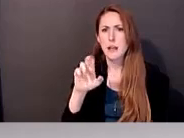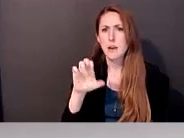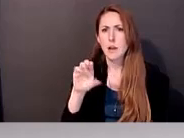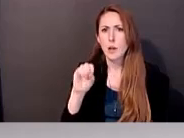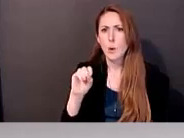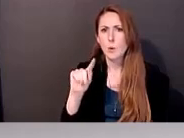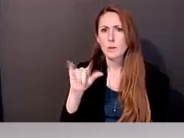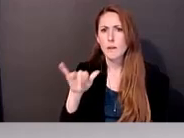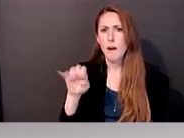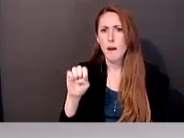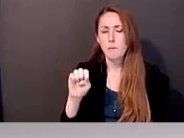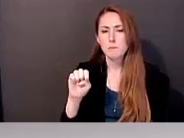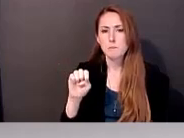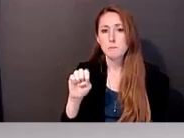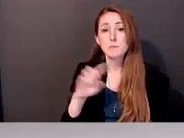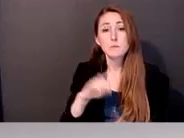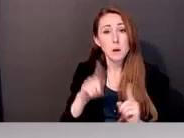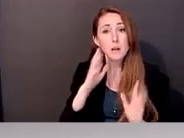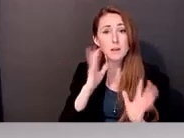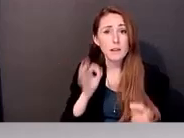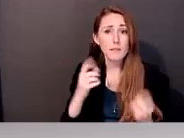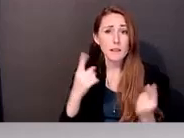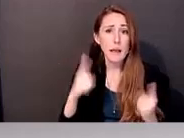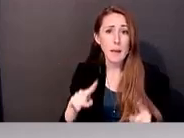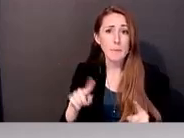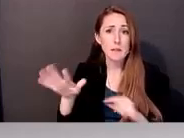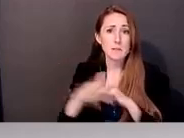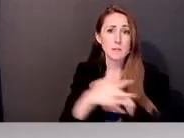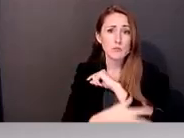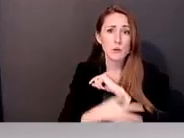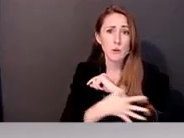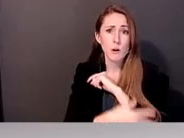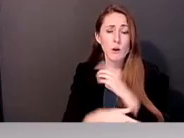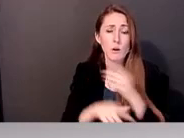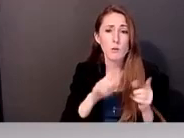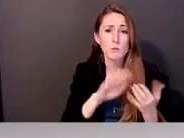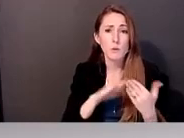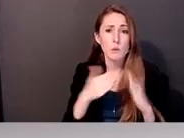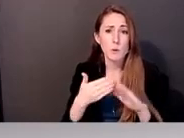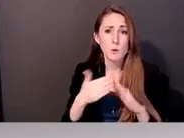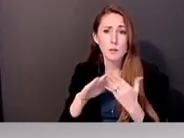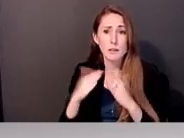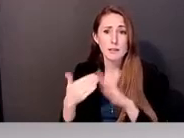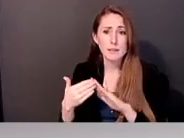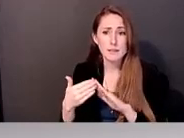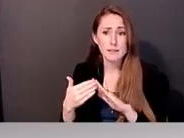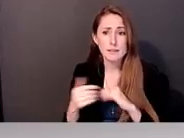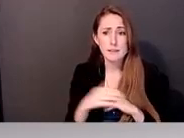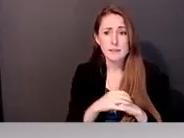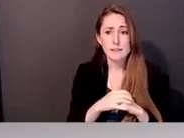happens in rural communities. As you find, there are many, um,